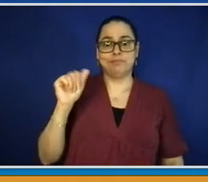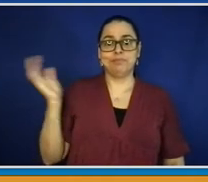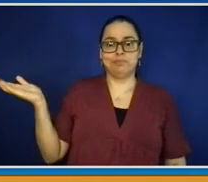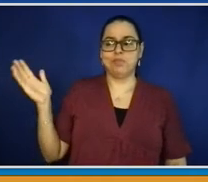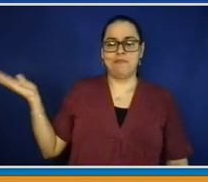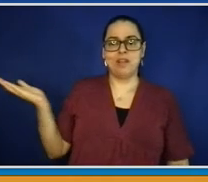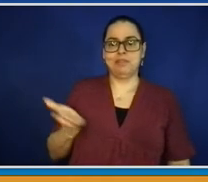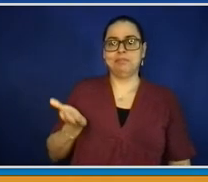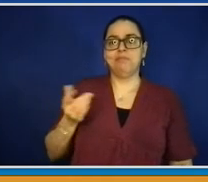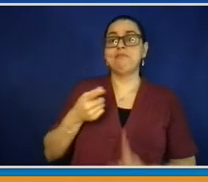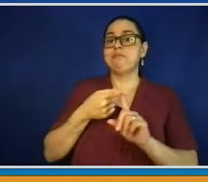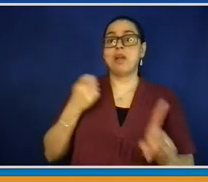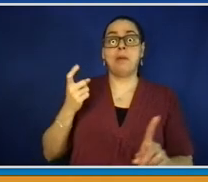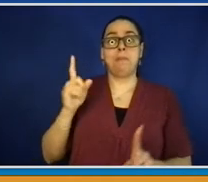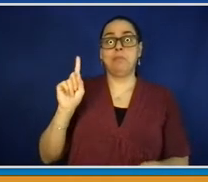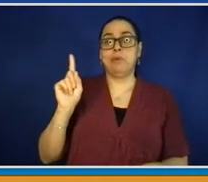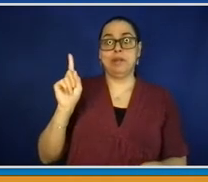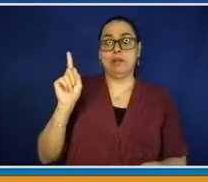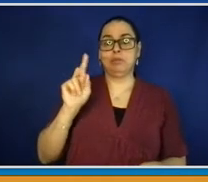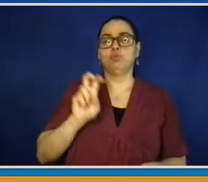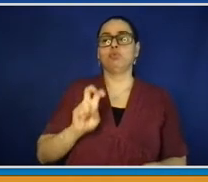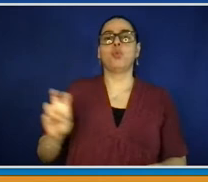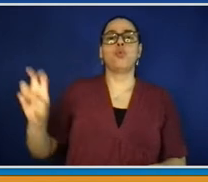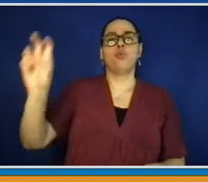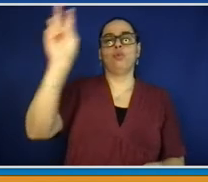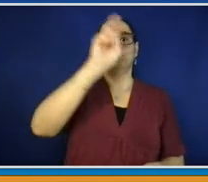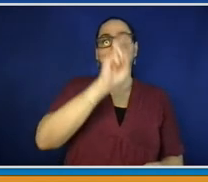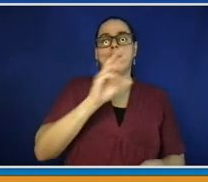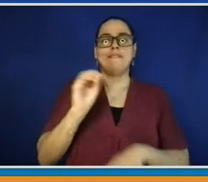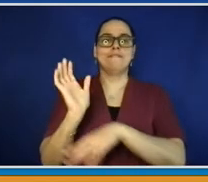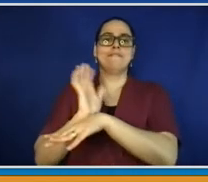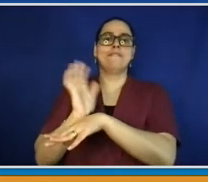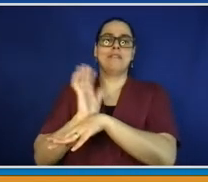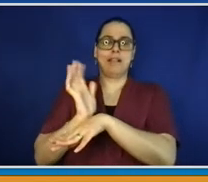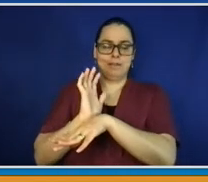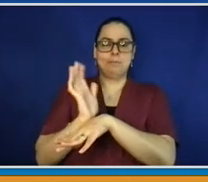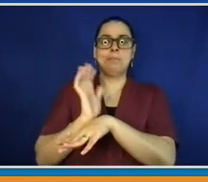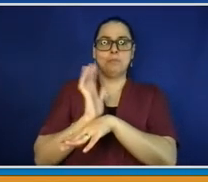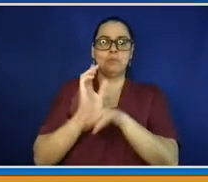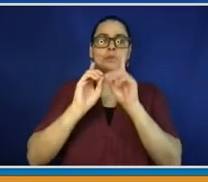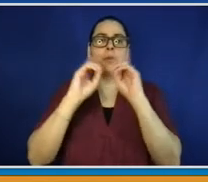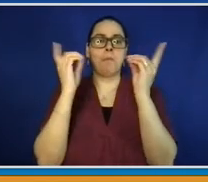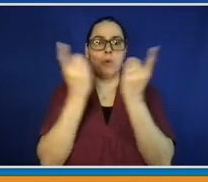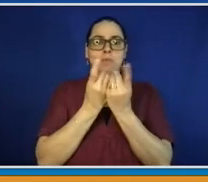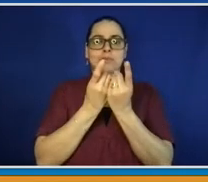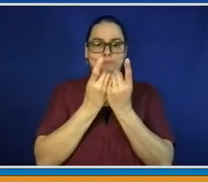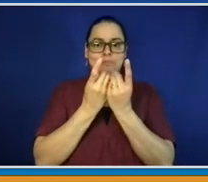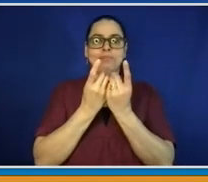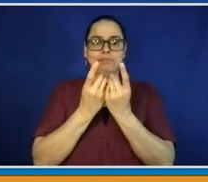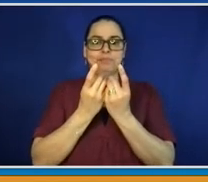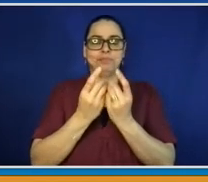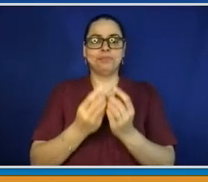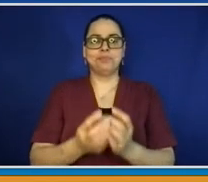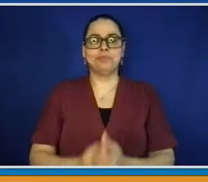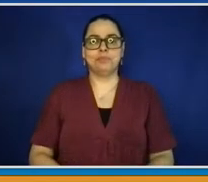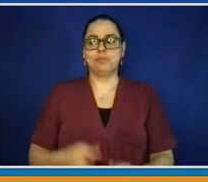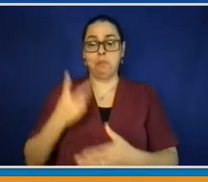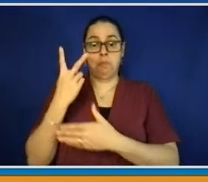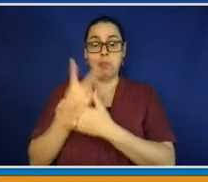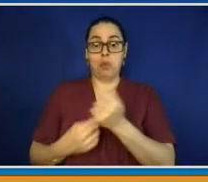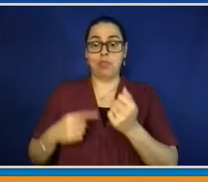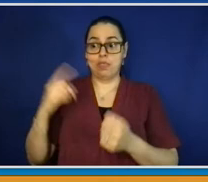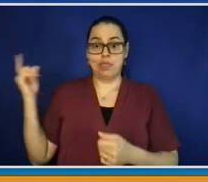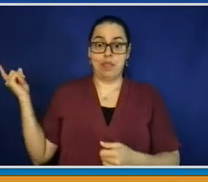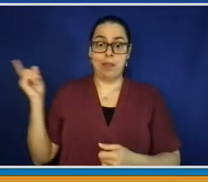introductions from Natasha of Brittany, but we're very happy to have both of them here to give us an update on what's happening in this area. Westchester